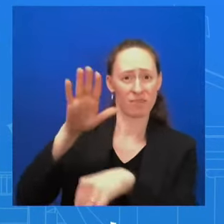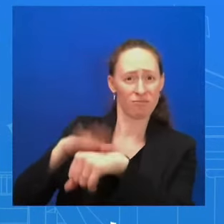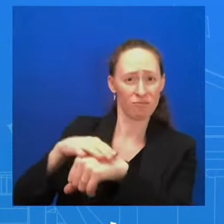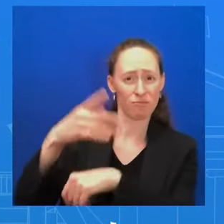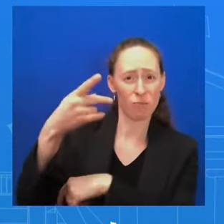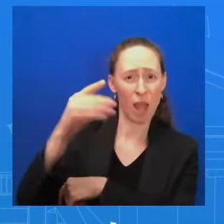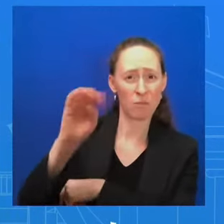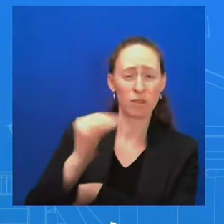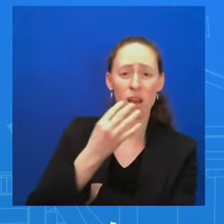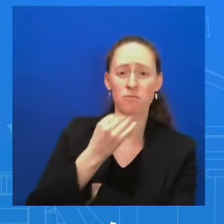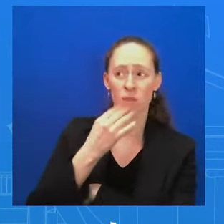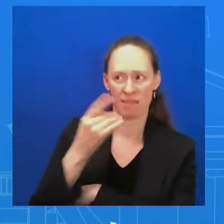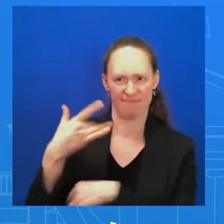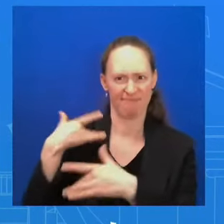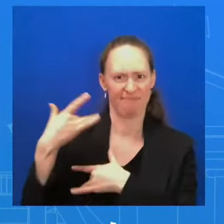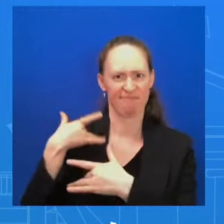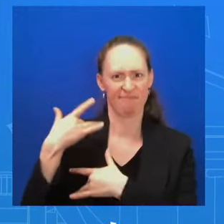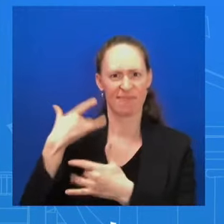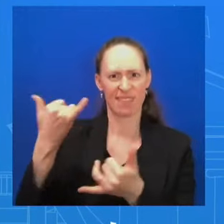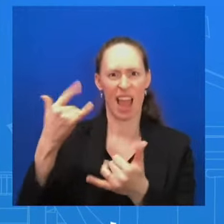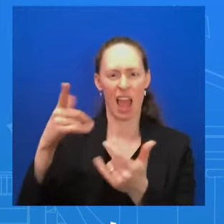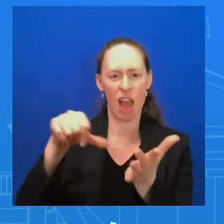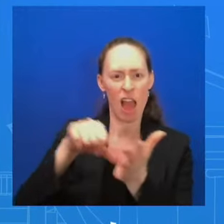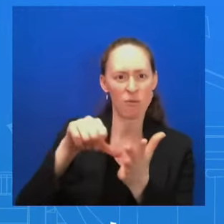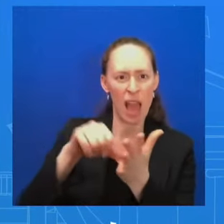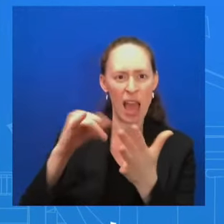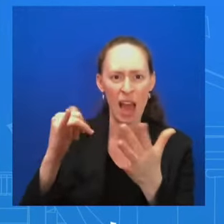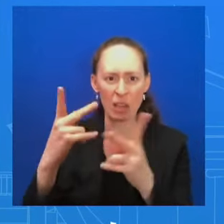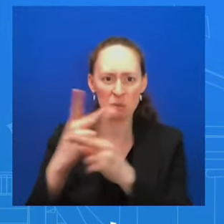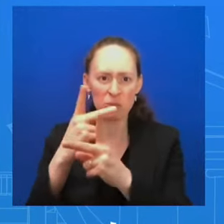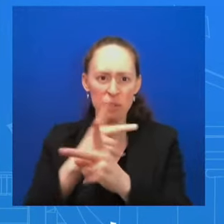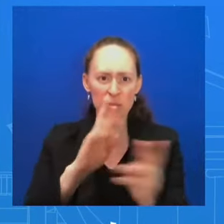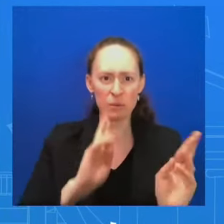I'm not going to talk about intelligence matters, Peter. I think you can understand.